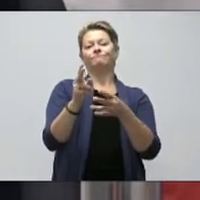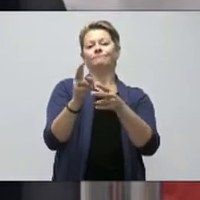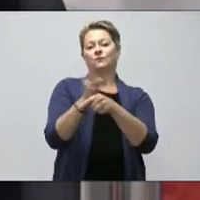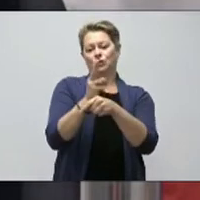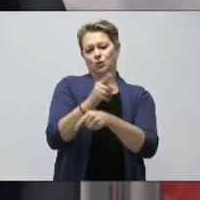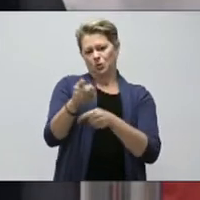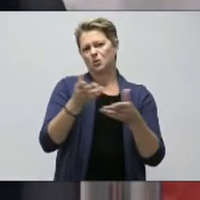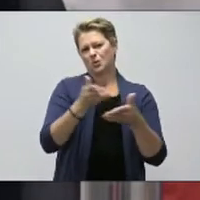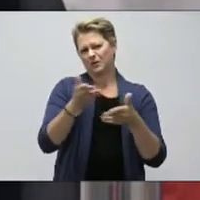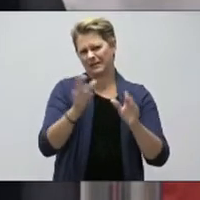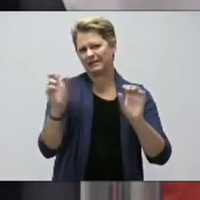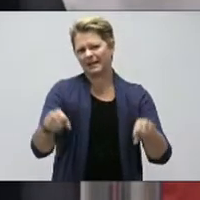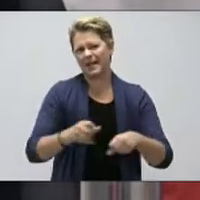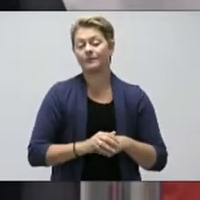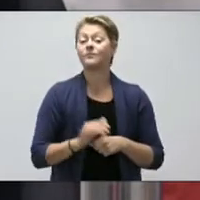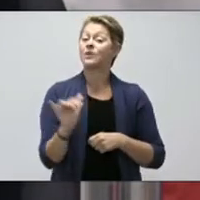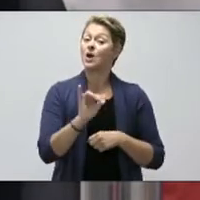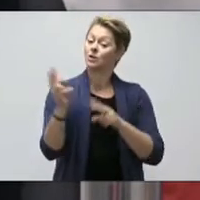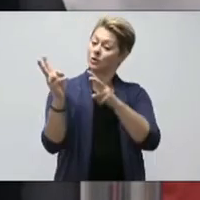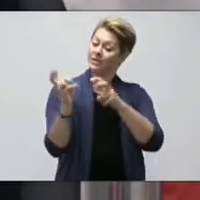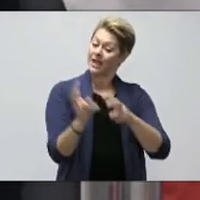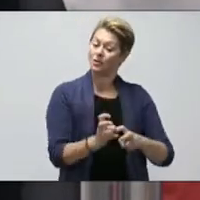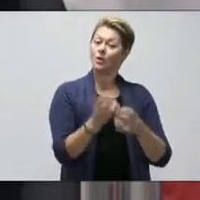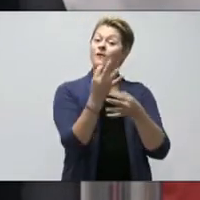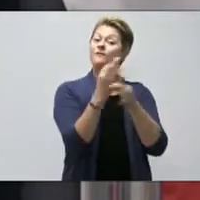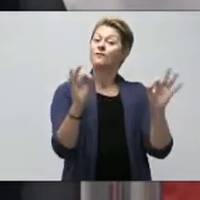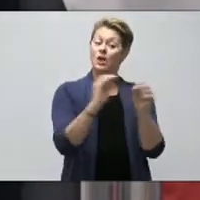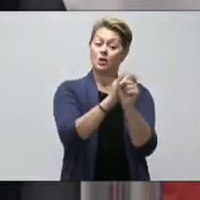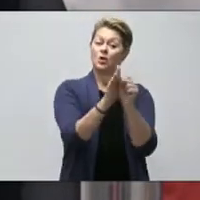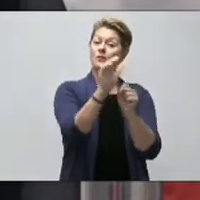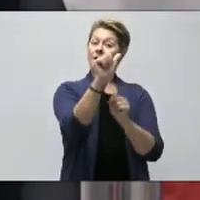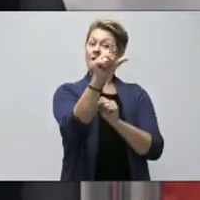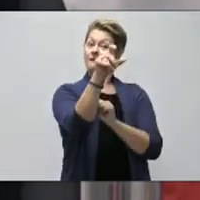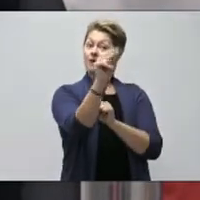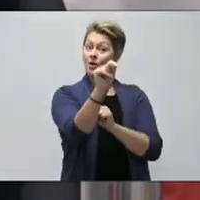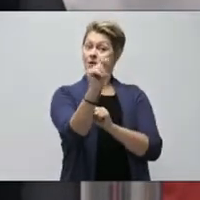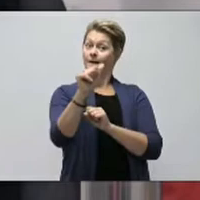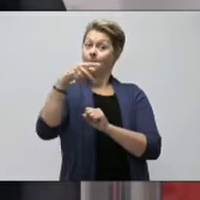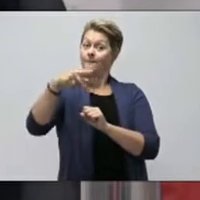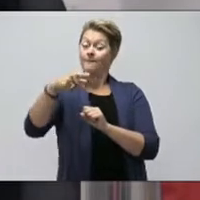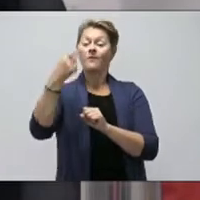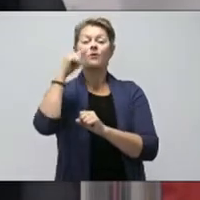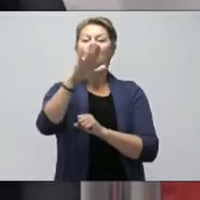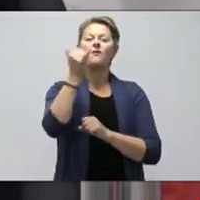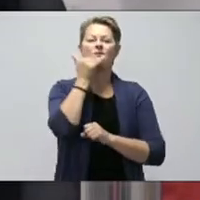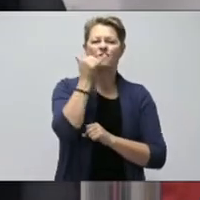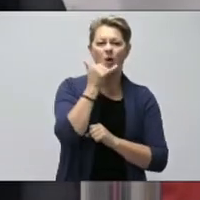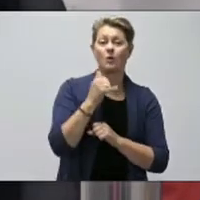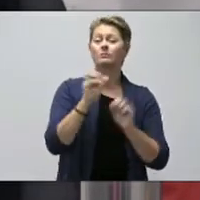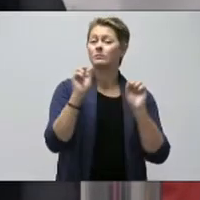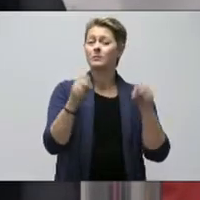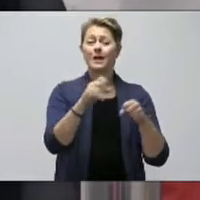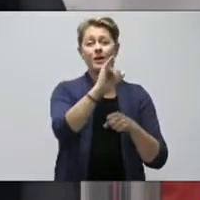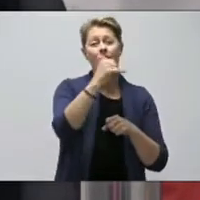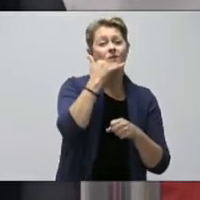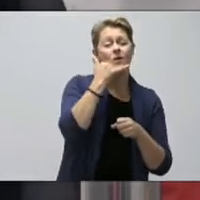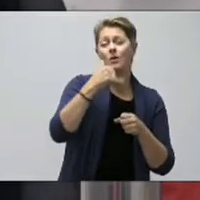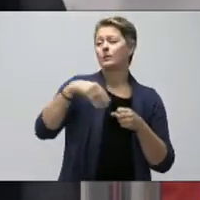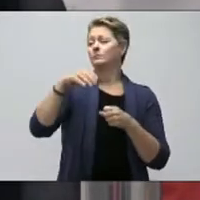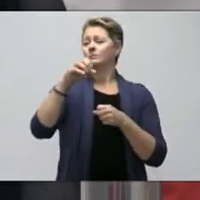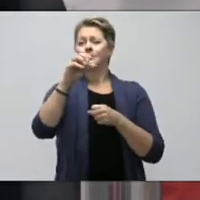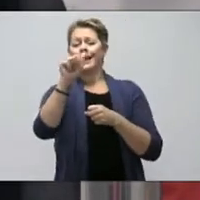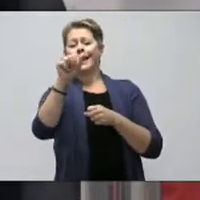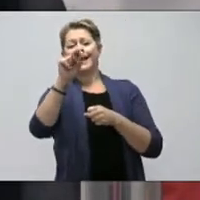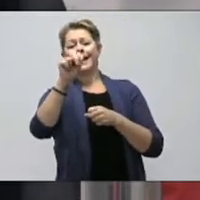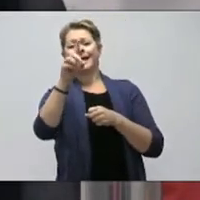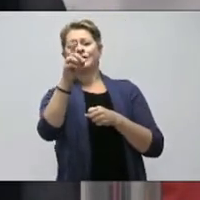enable the free COVID alert app on your iPhone or Android device. I've had mine for a few weeks now, but with the update